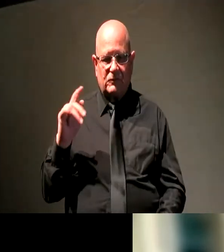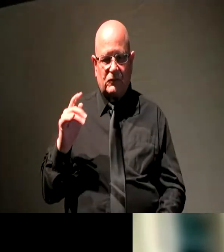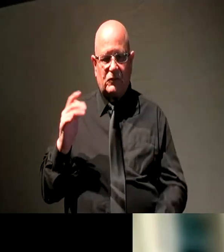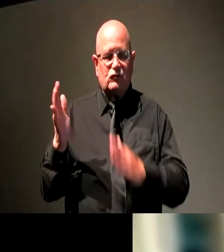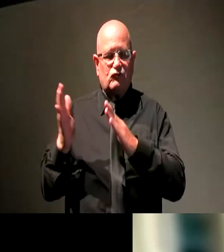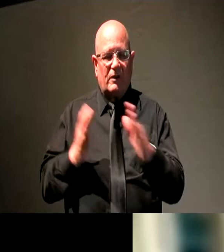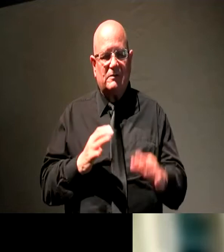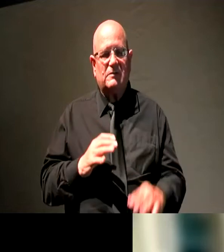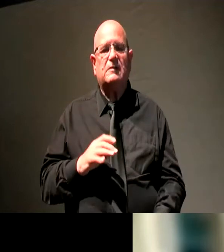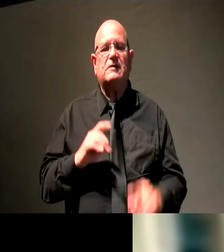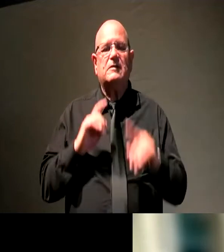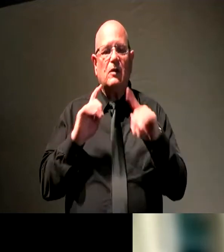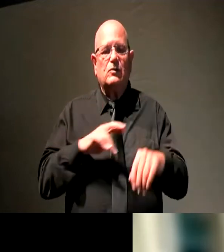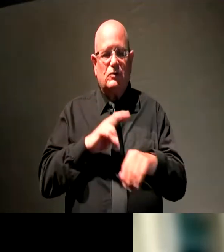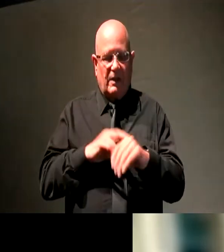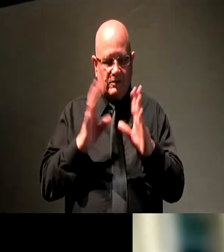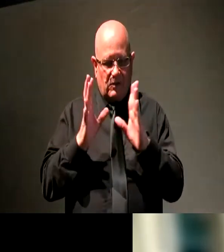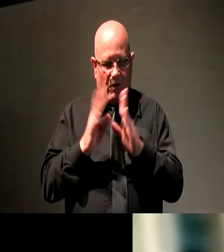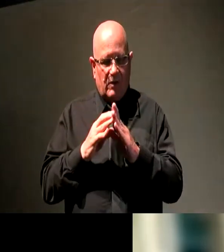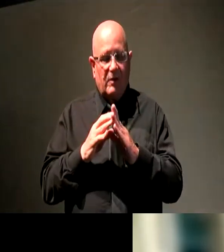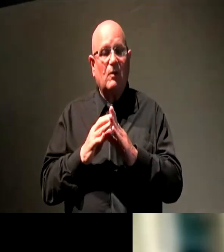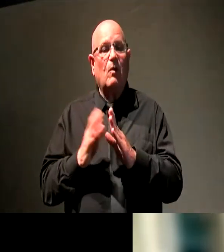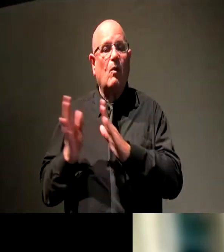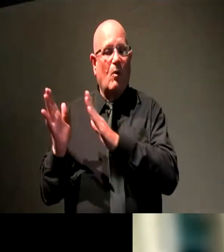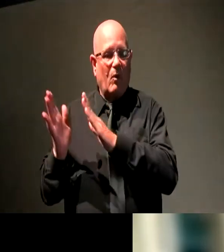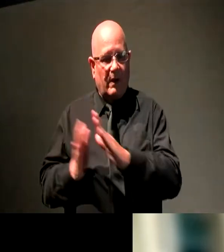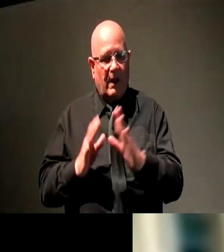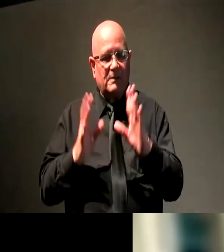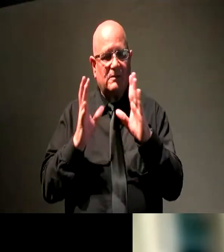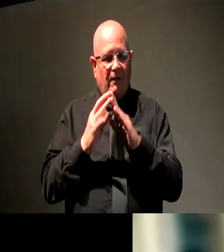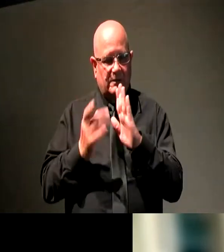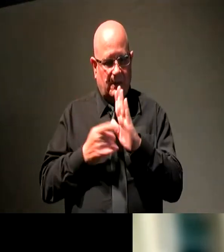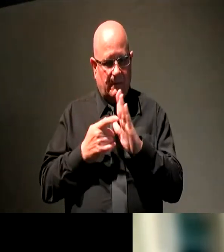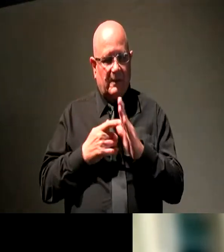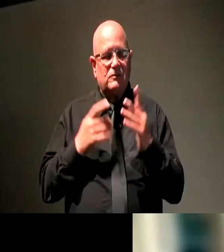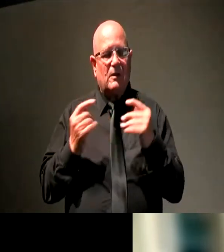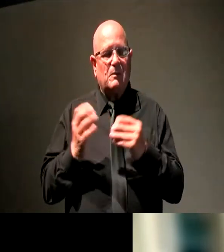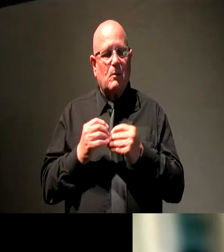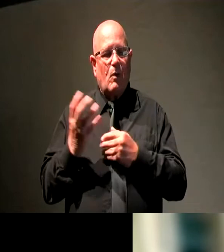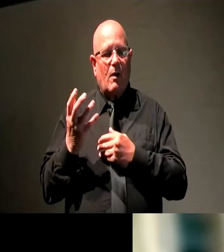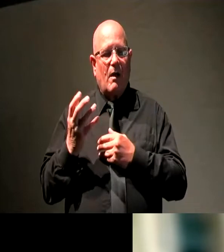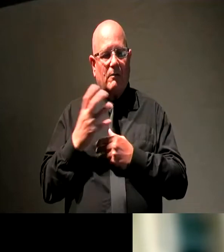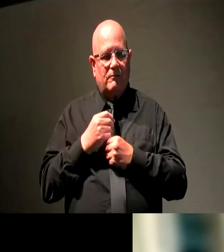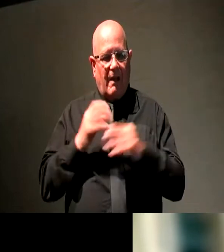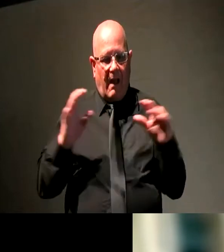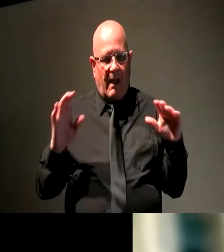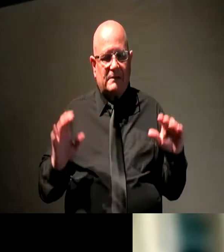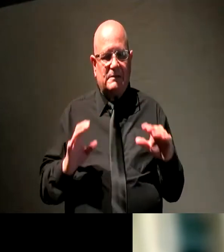conferences. He organizes the occasional conference and he tries to be more active and less snarky on LinkedIn.